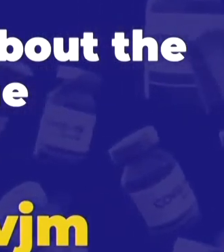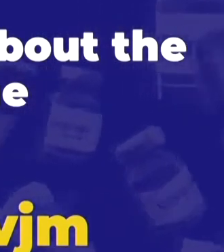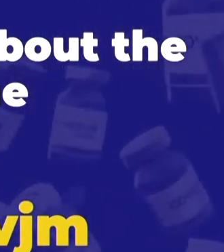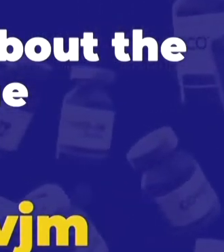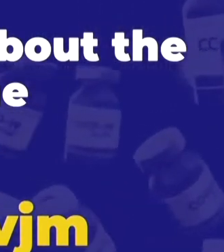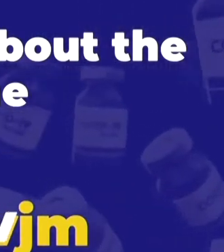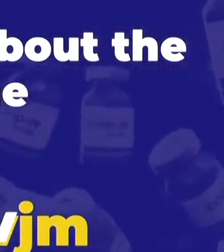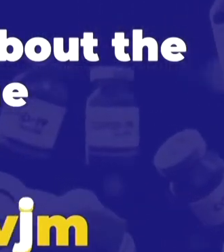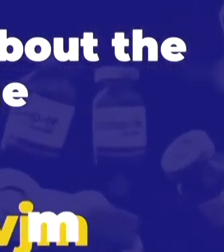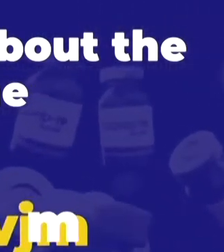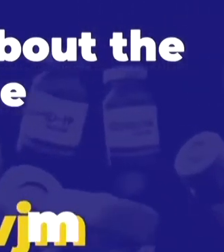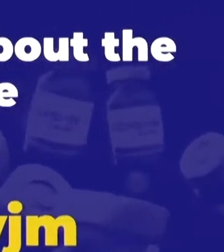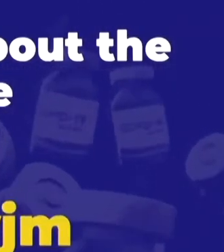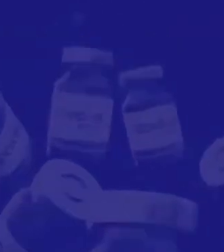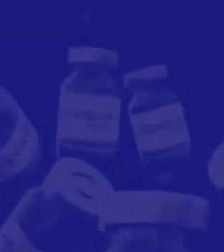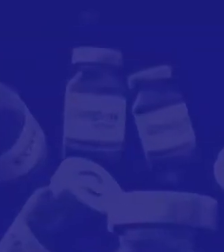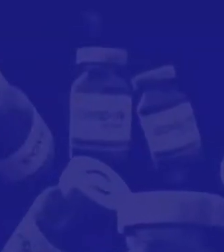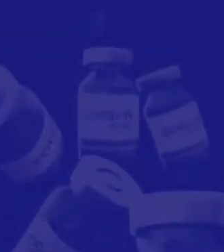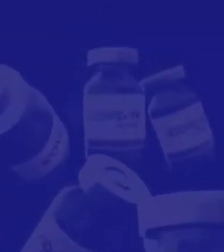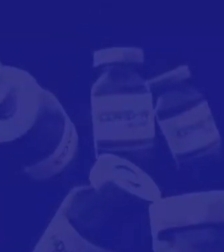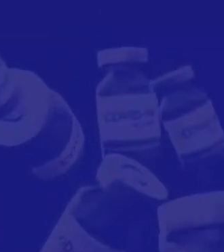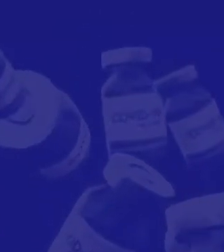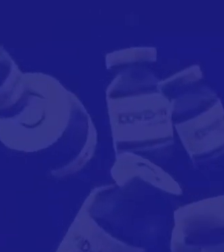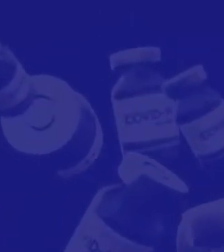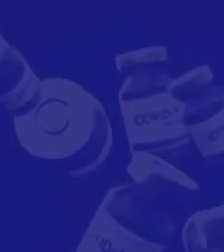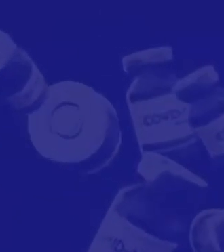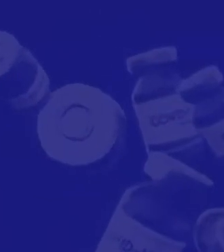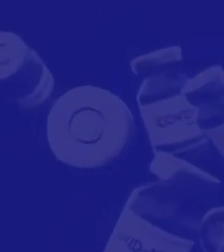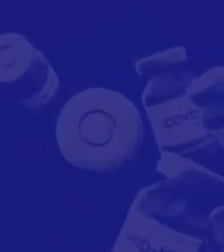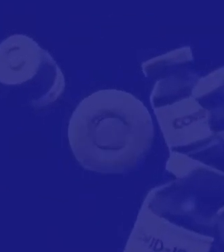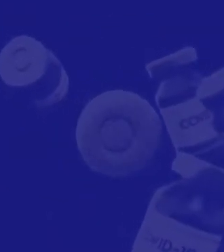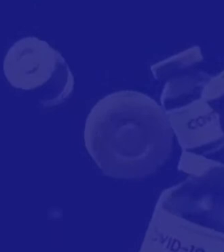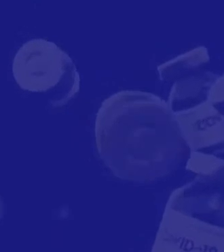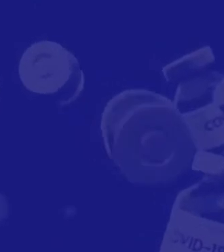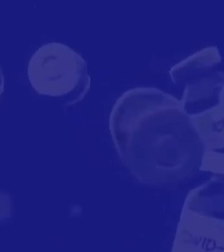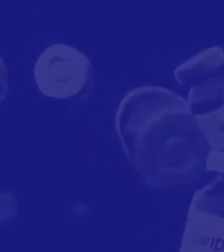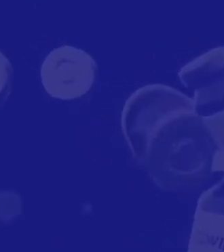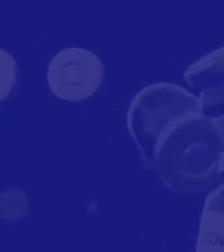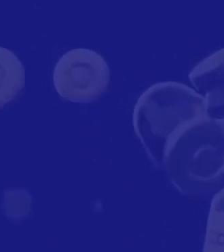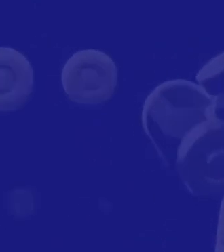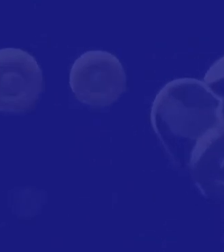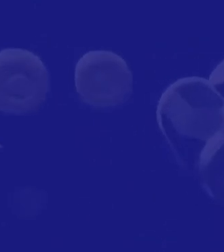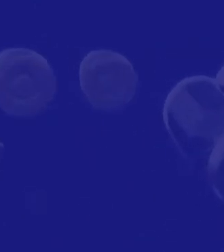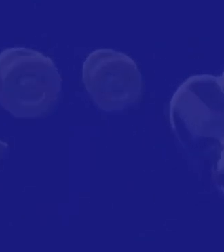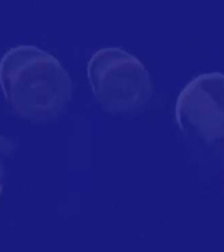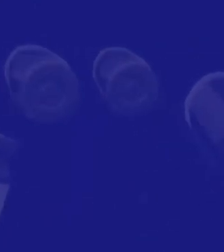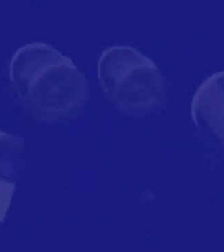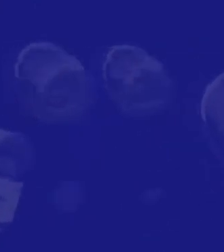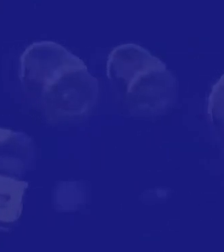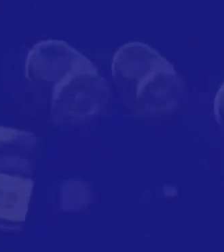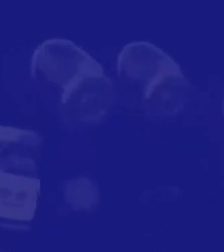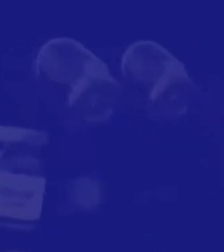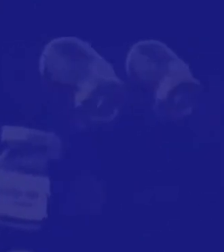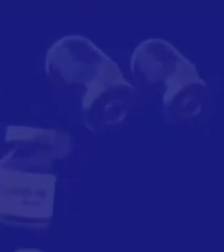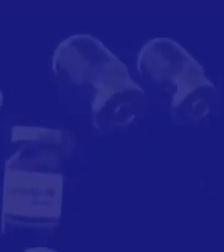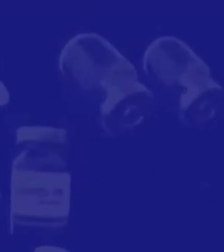-O-H-W-G-O-V-J-M. Hashtag get vaccinated. Hashtag get back to life.